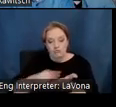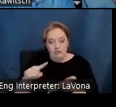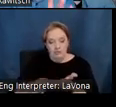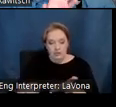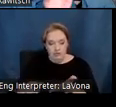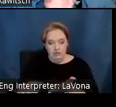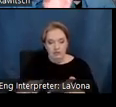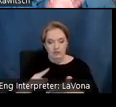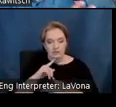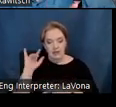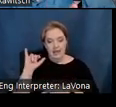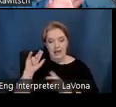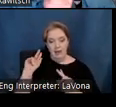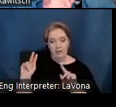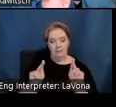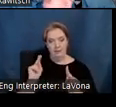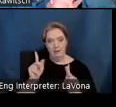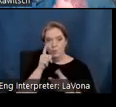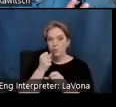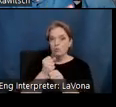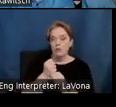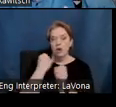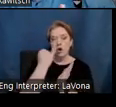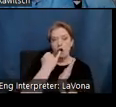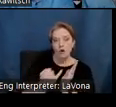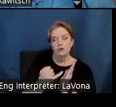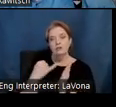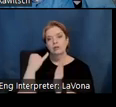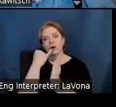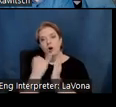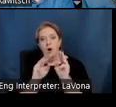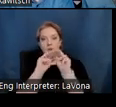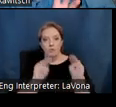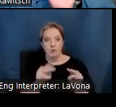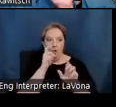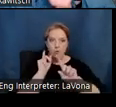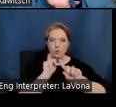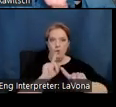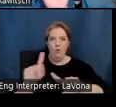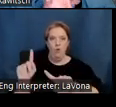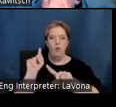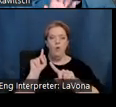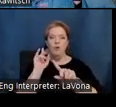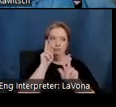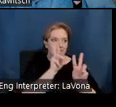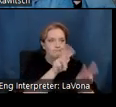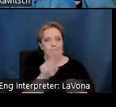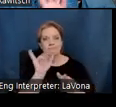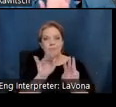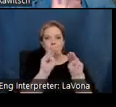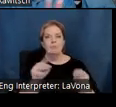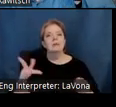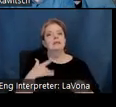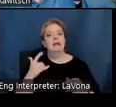people who make art and art museums a regular part of their lives live on average